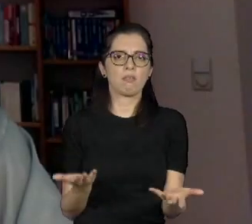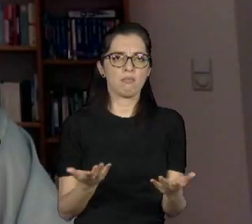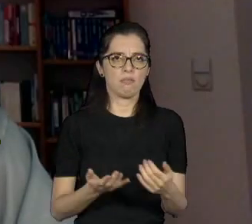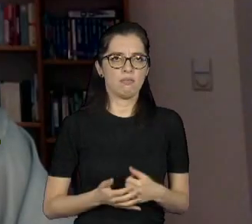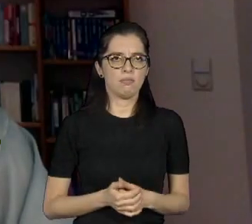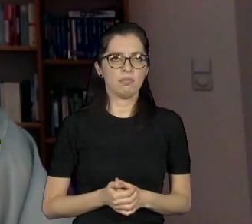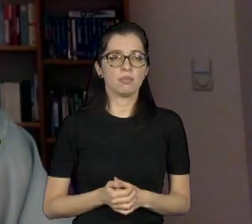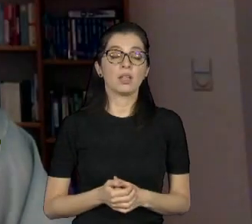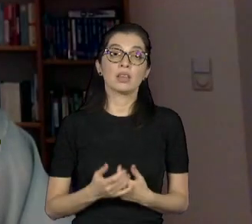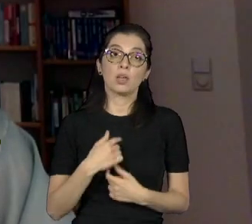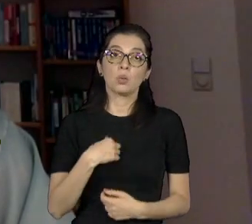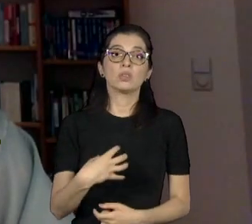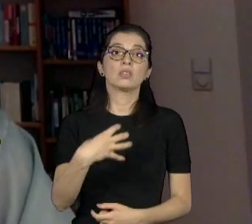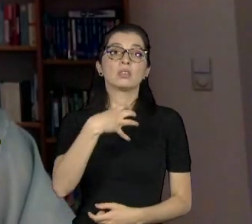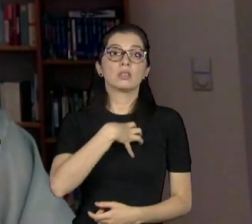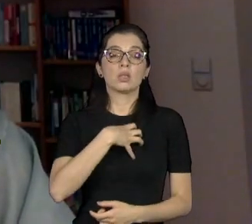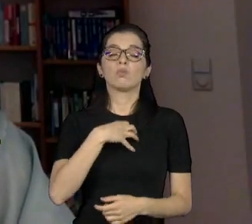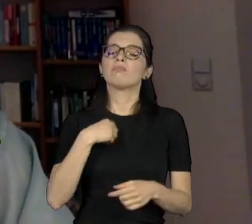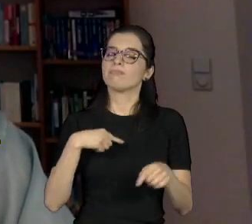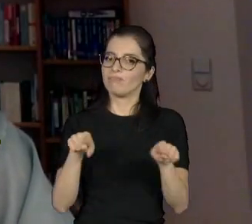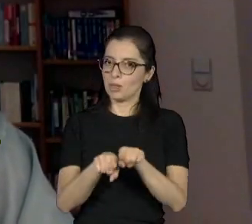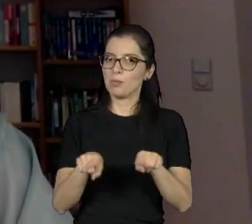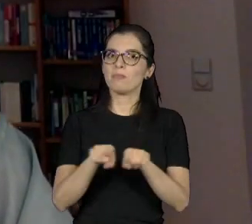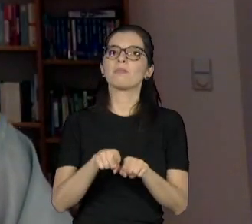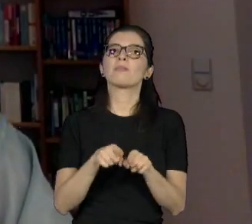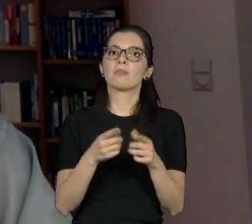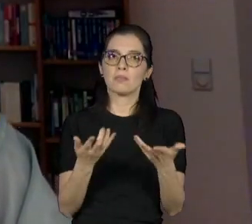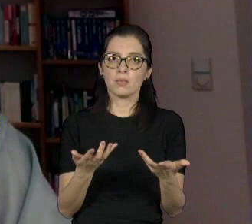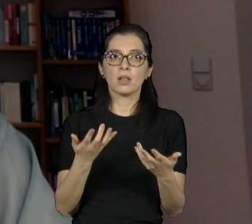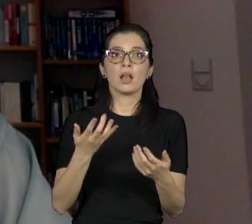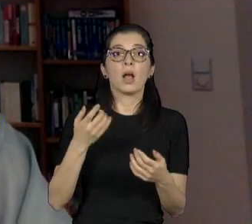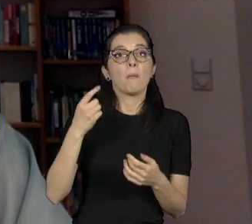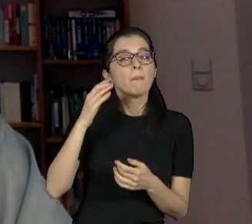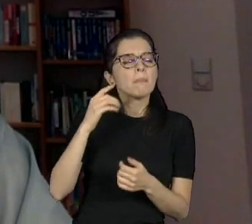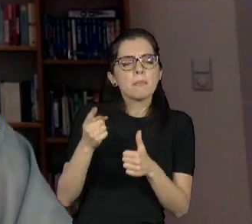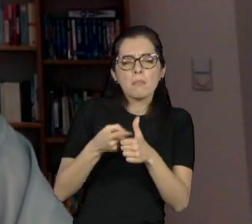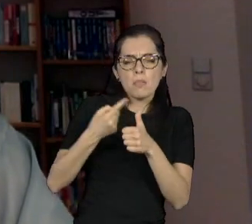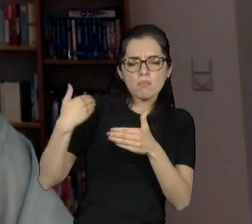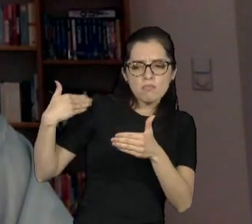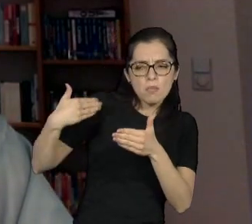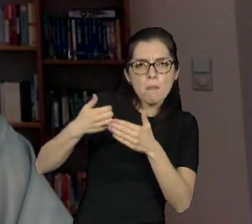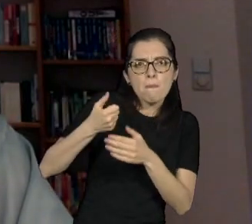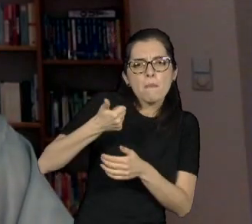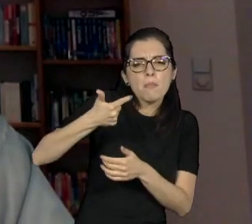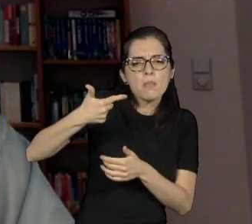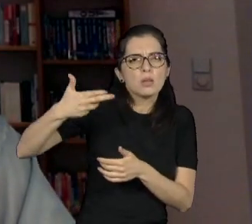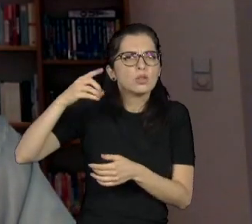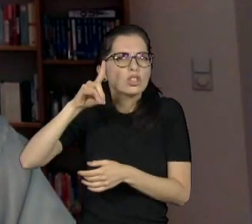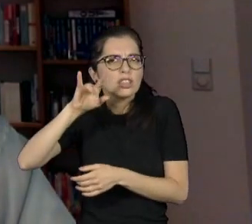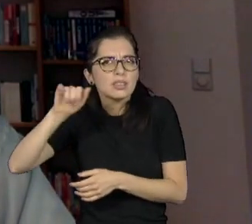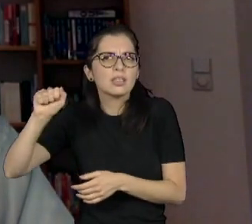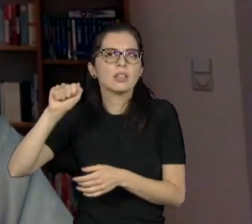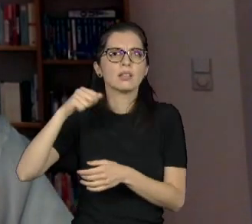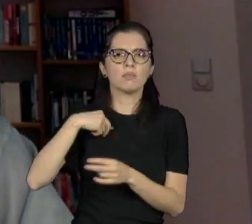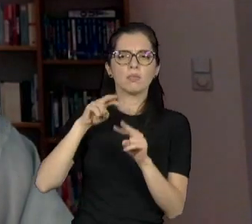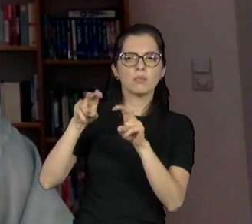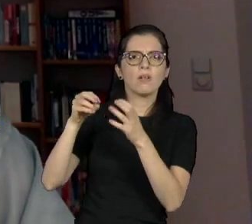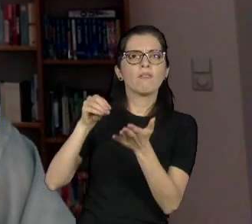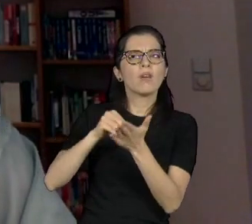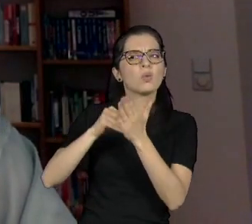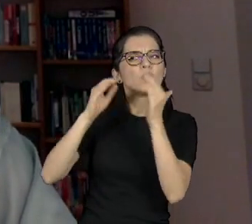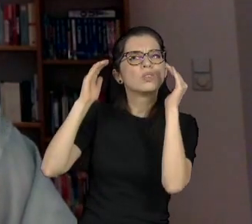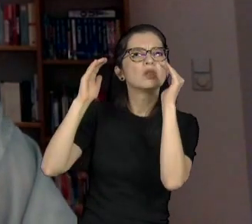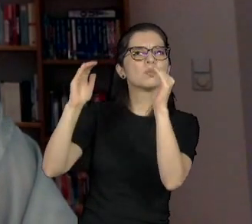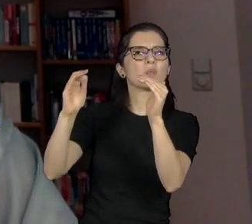That was my gut as well. I mean, those were early days, but the lack of